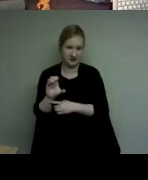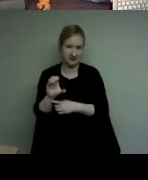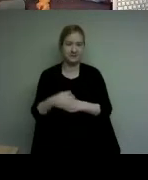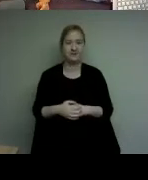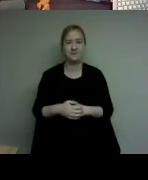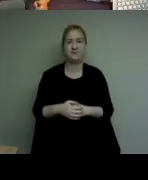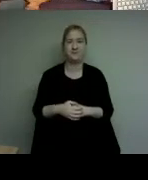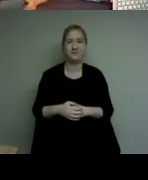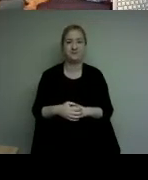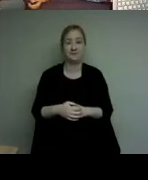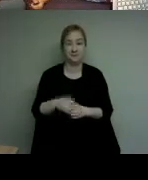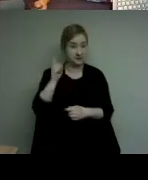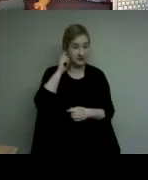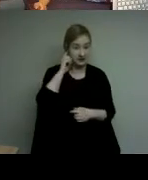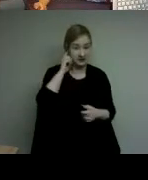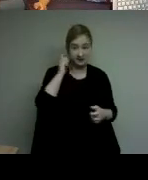can everybody hear us okay